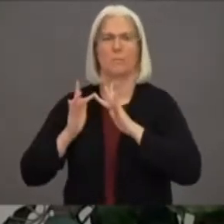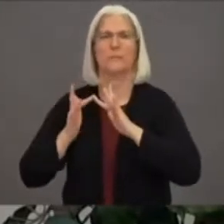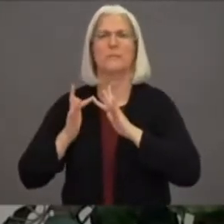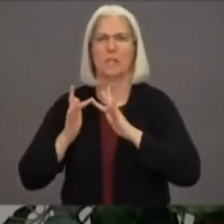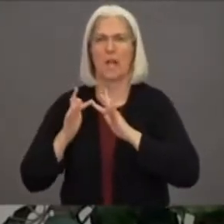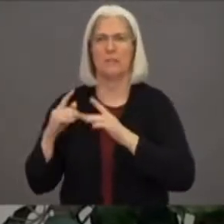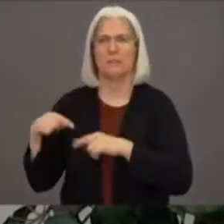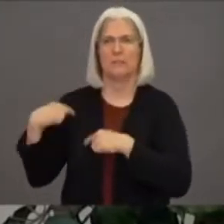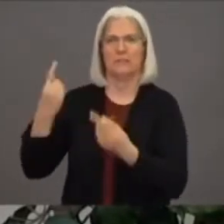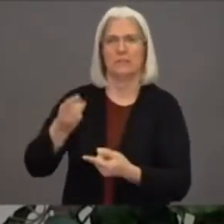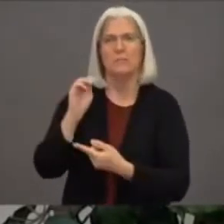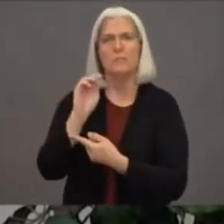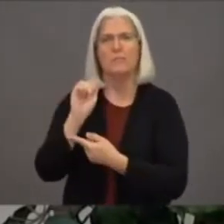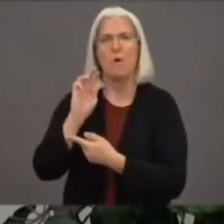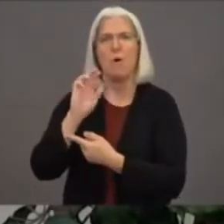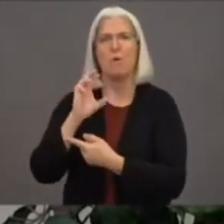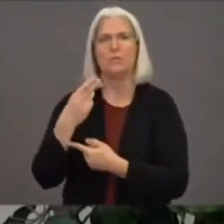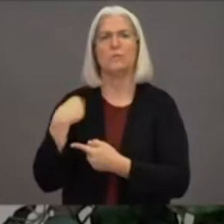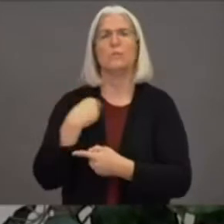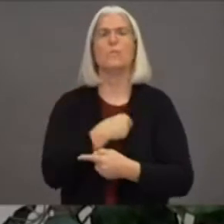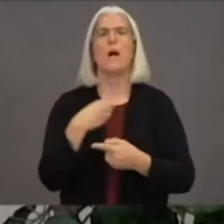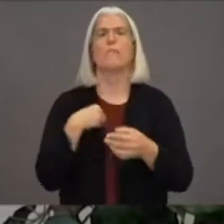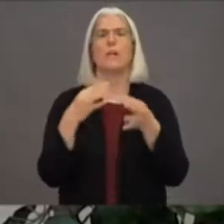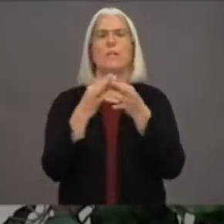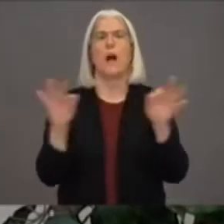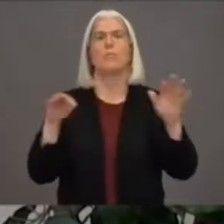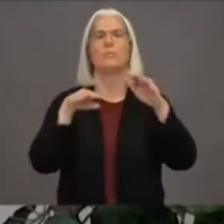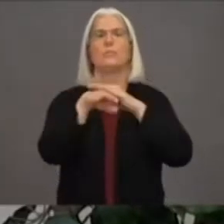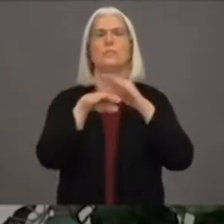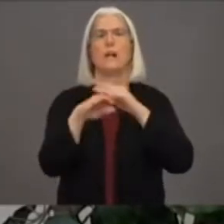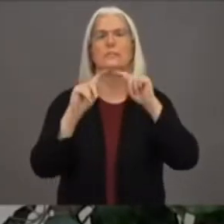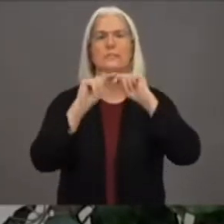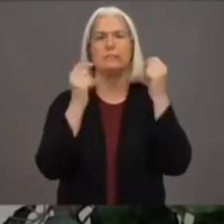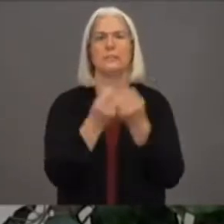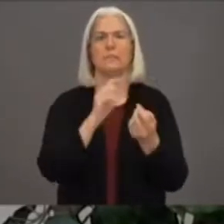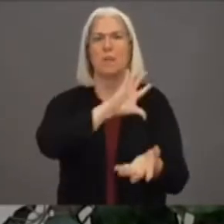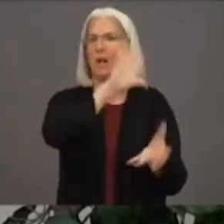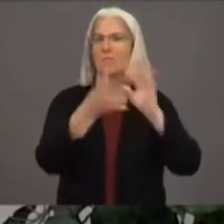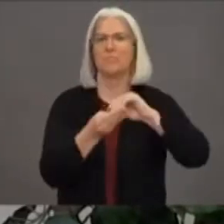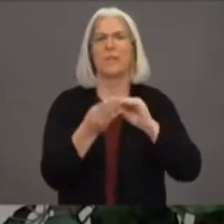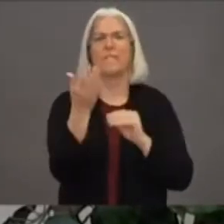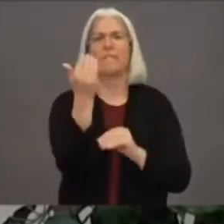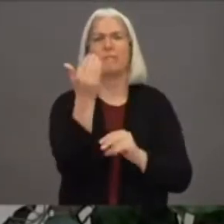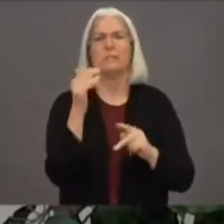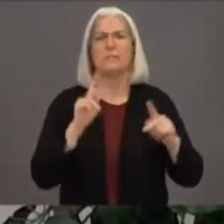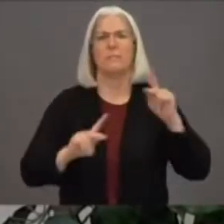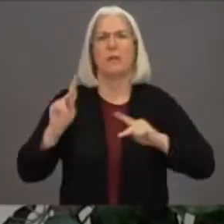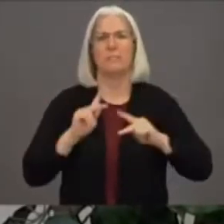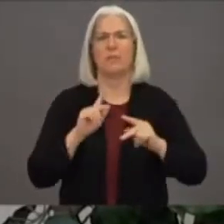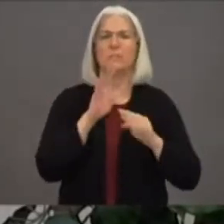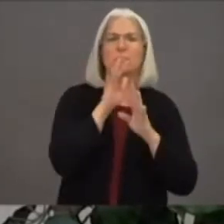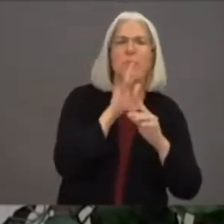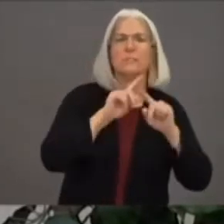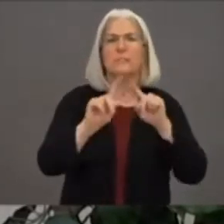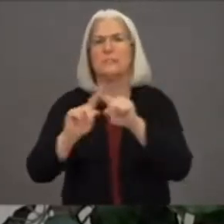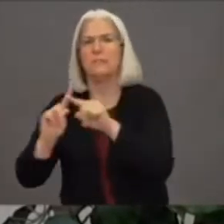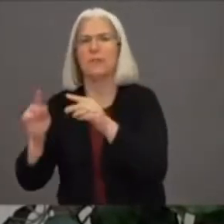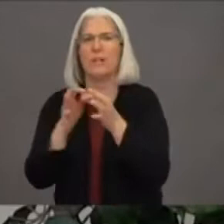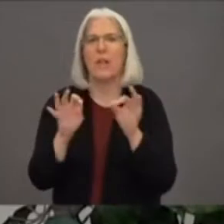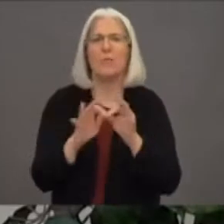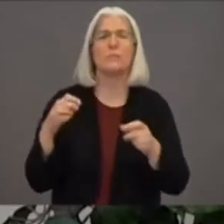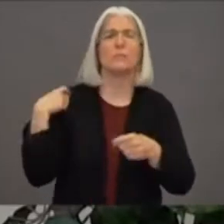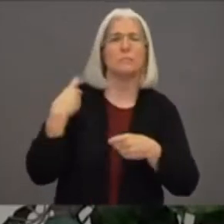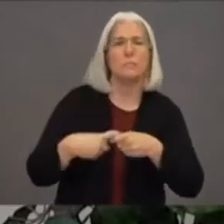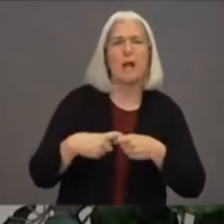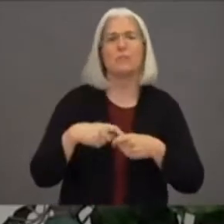working every day to ensure our Spanish-speaking, Vietnamese-speaking, Tagalog, Chinese, and American Sign Language community